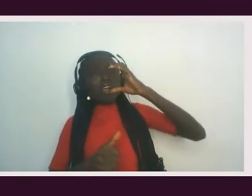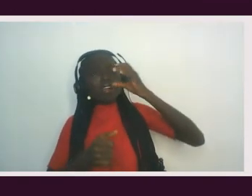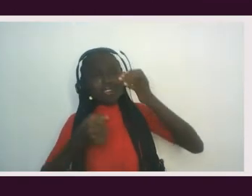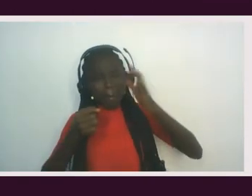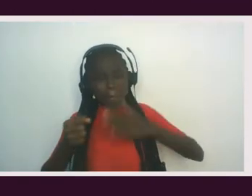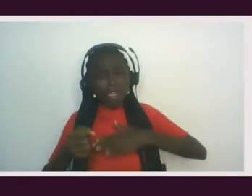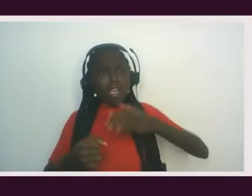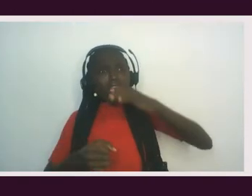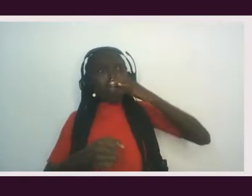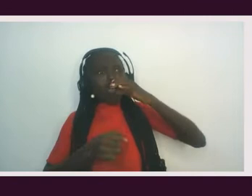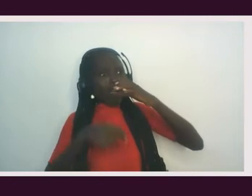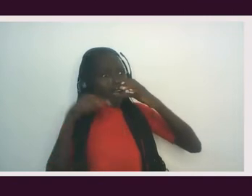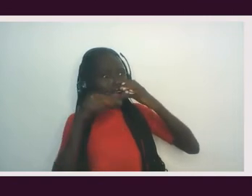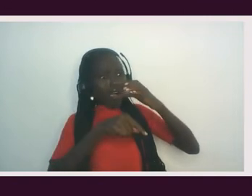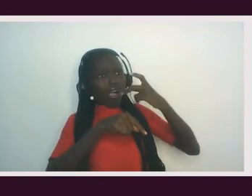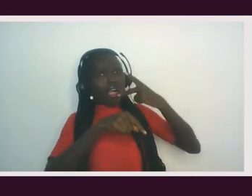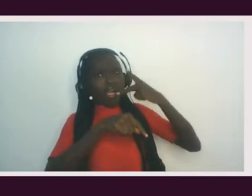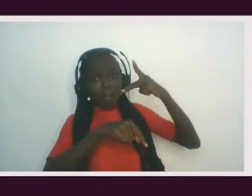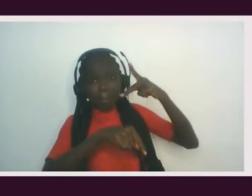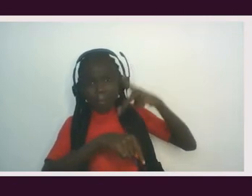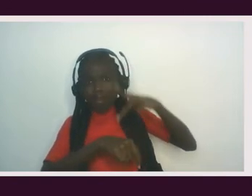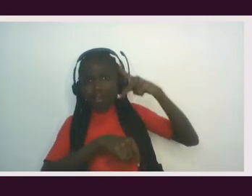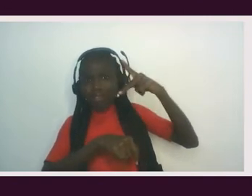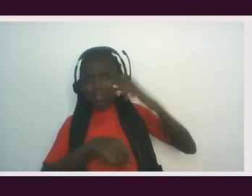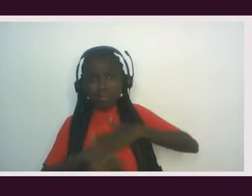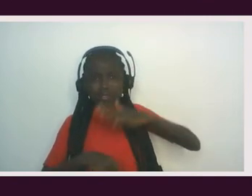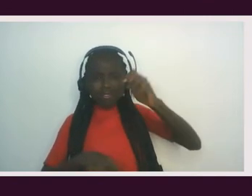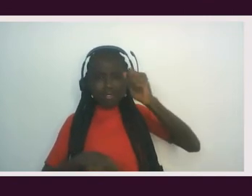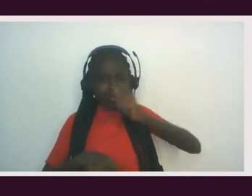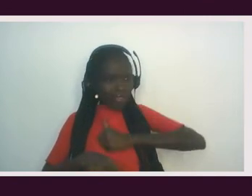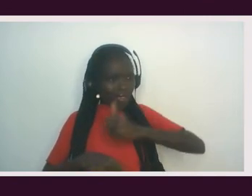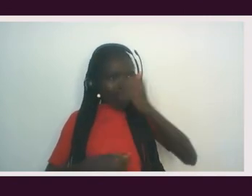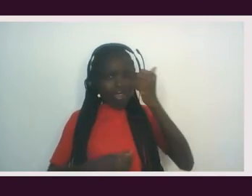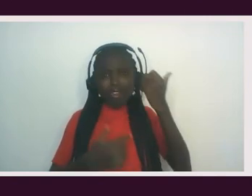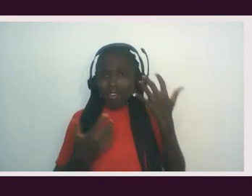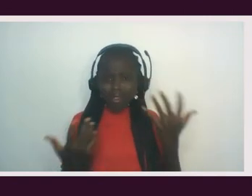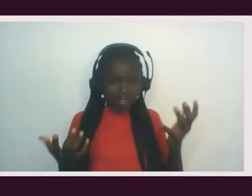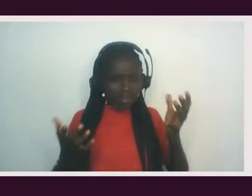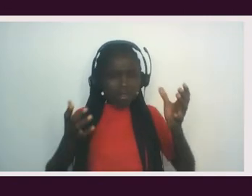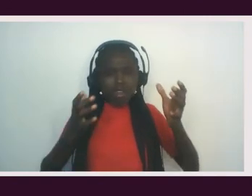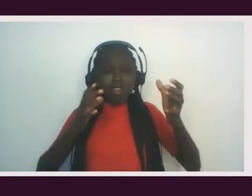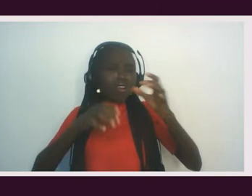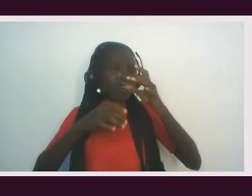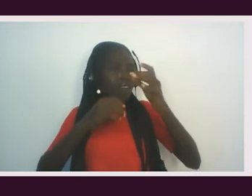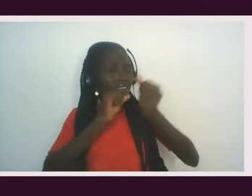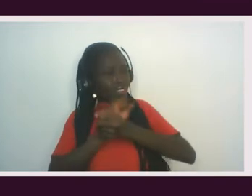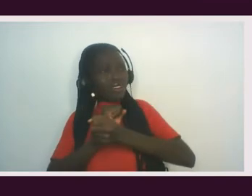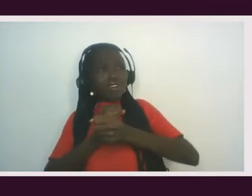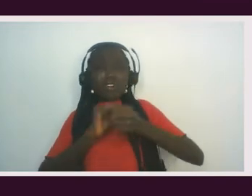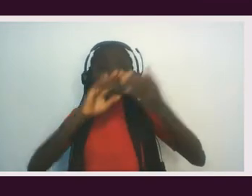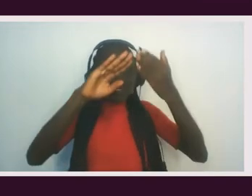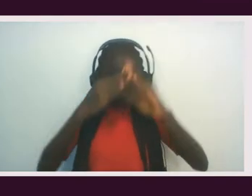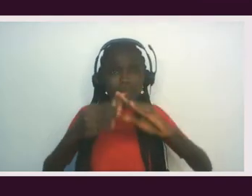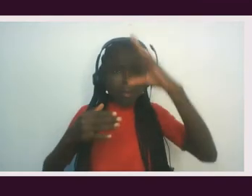I'll serve it myself if I must be poisoned. It will be by my hand, conditioned by a society that loves it when a man